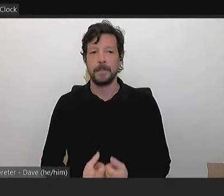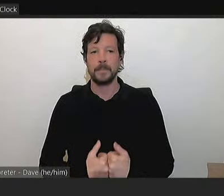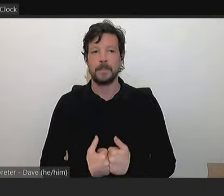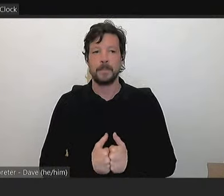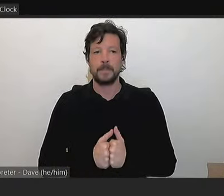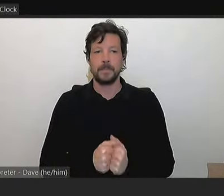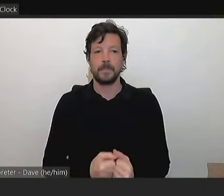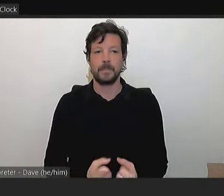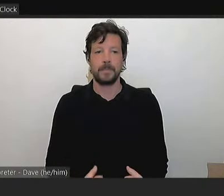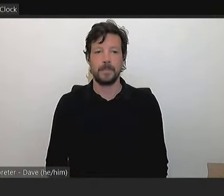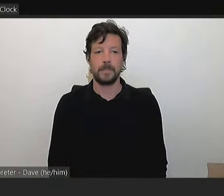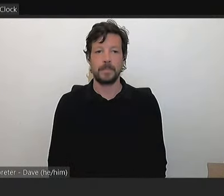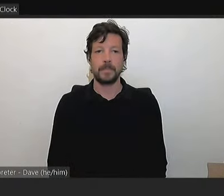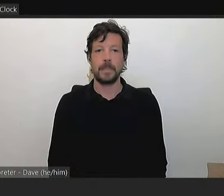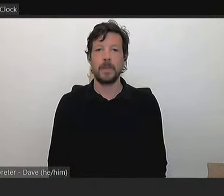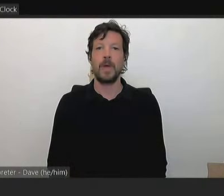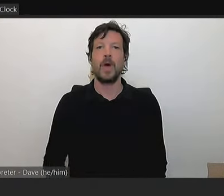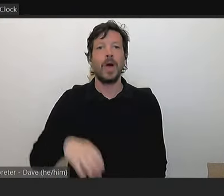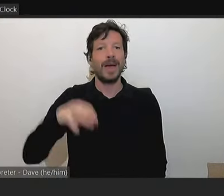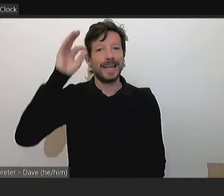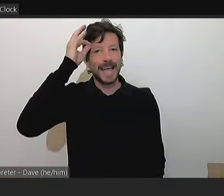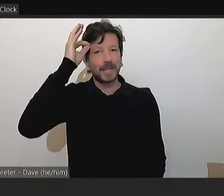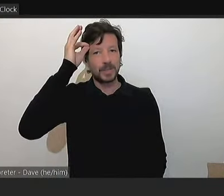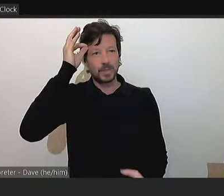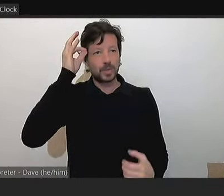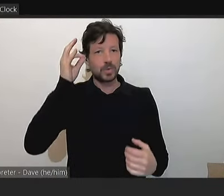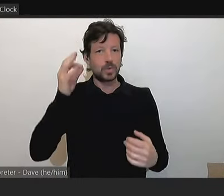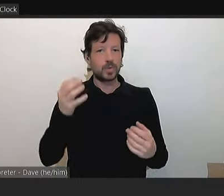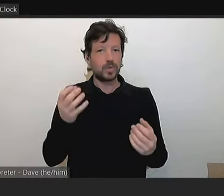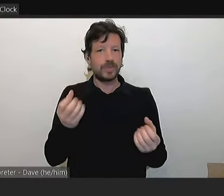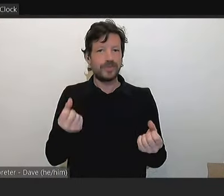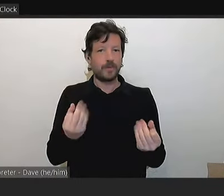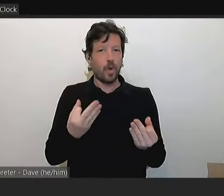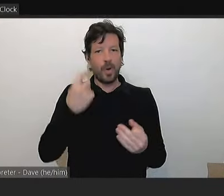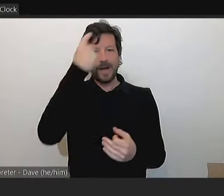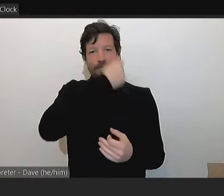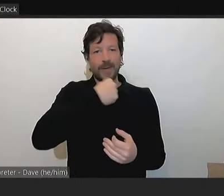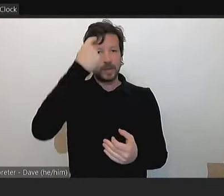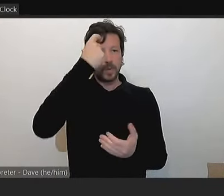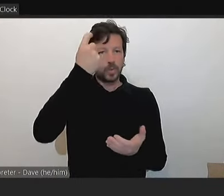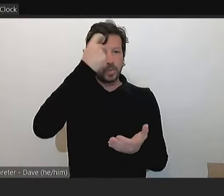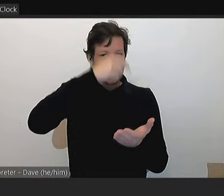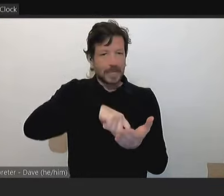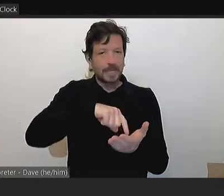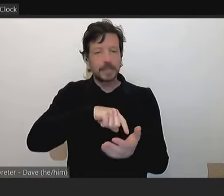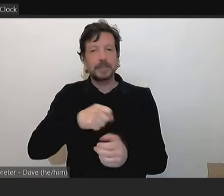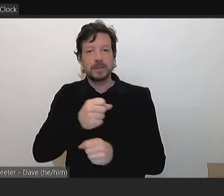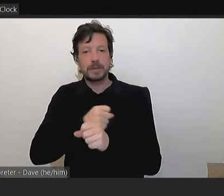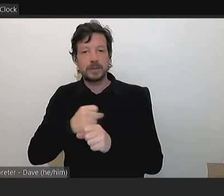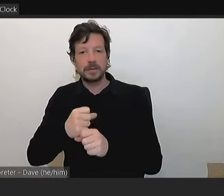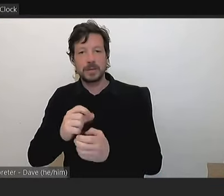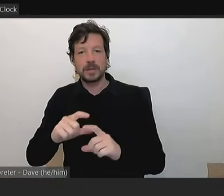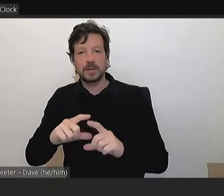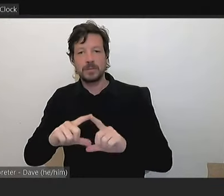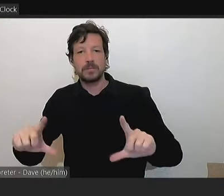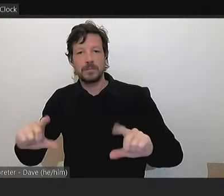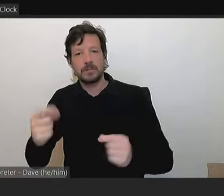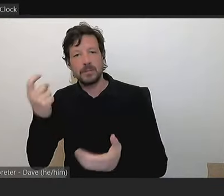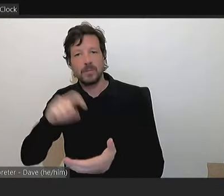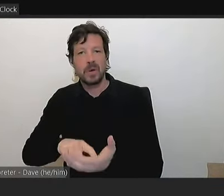So Council doesn't currently use facial recognition or number plate recognition technology in its activities.